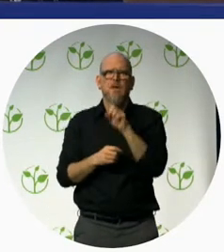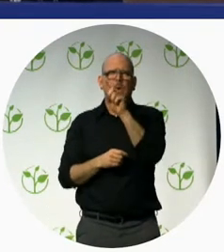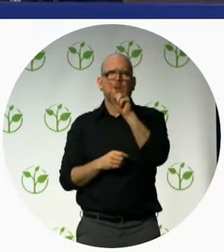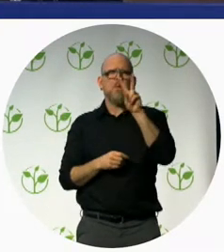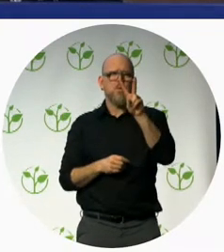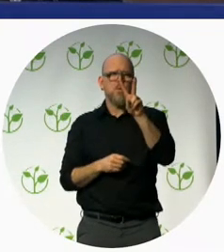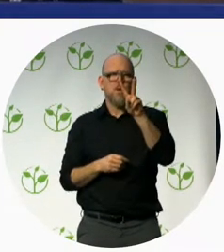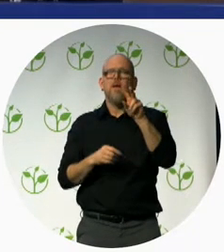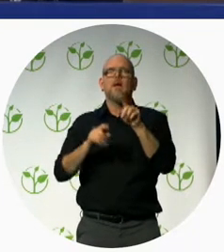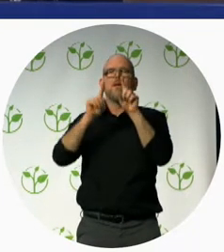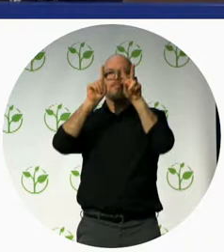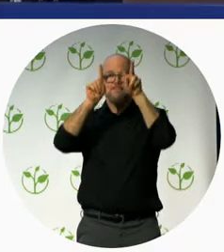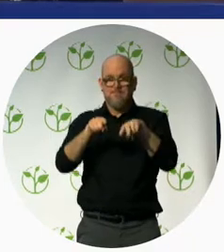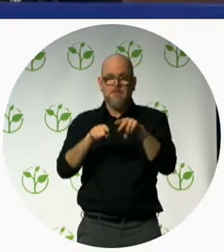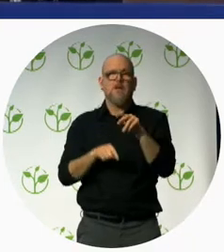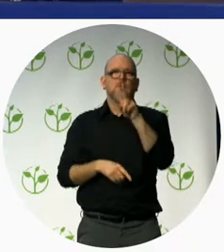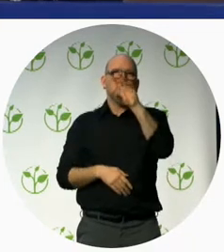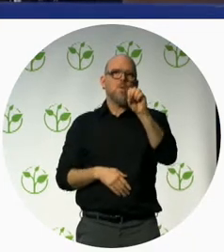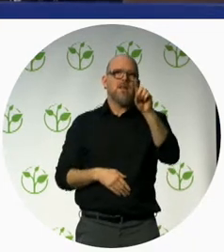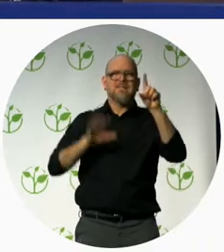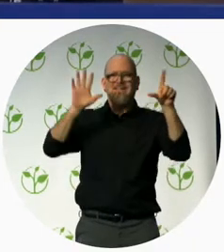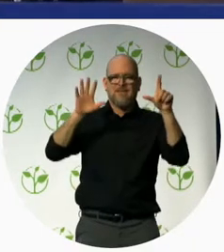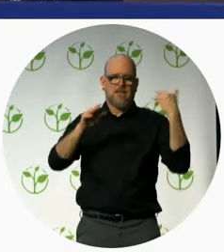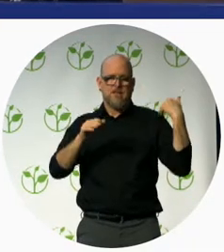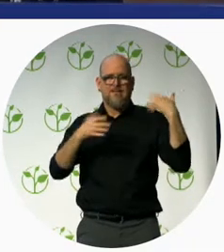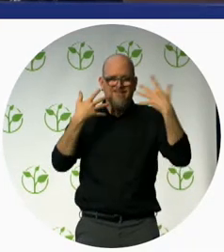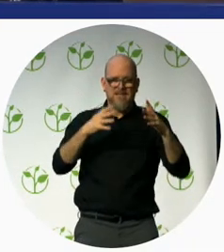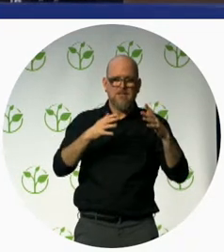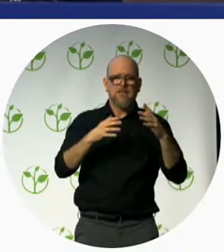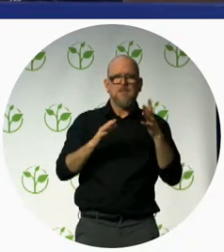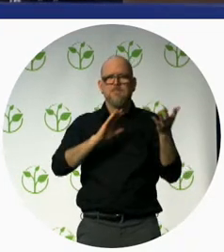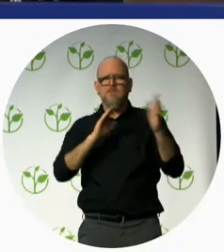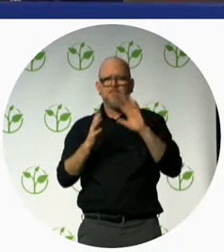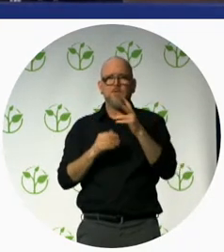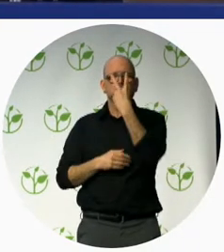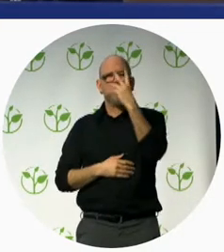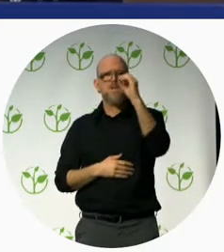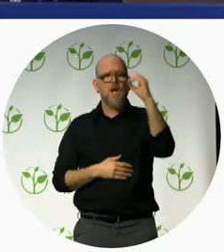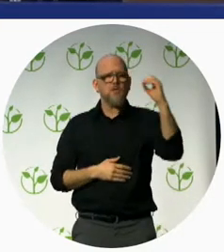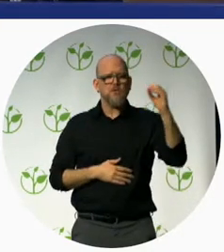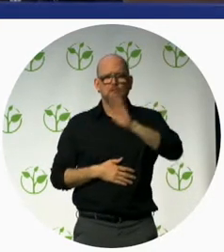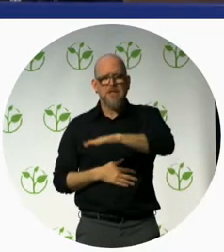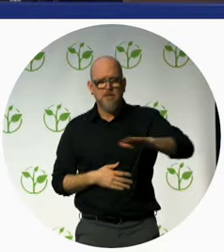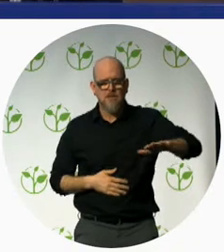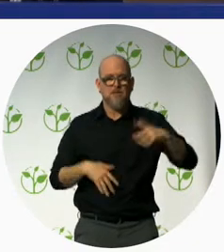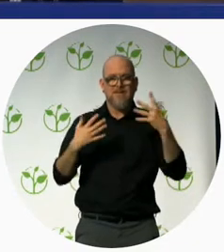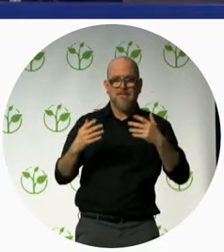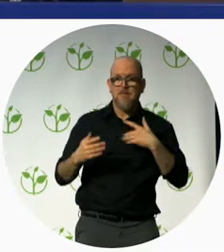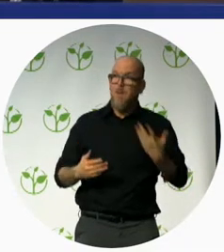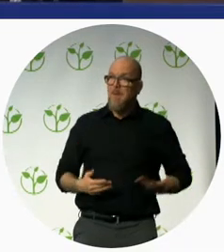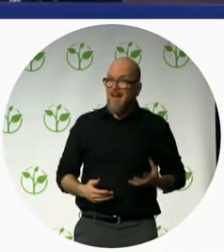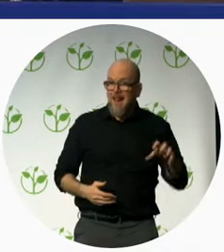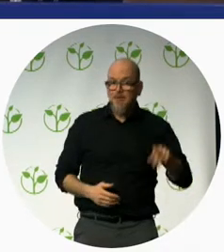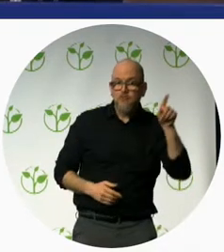sub-district in Bangladesh we have 500 of sub-districts like that so any numbers that you see here you can